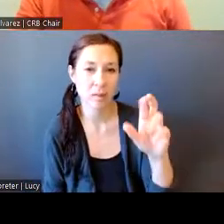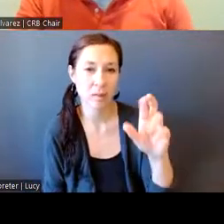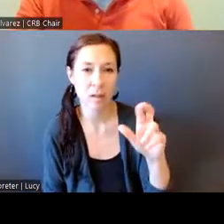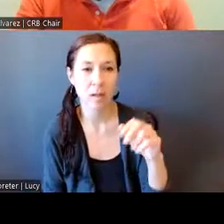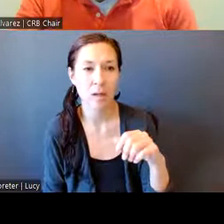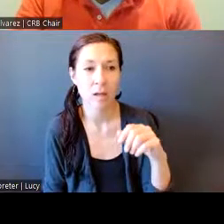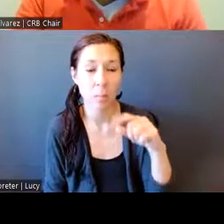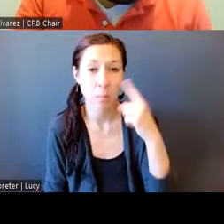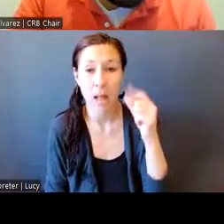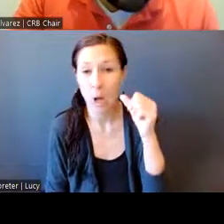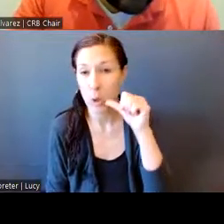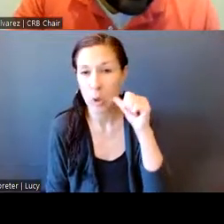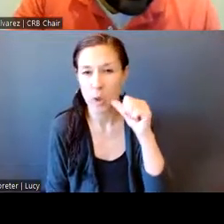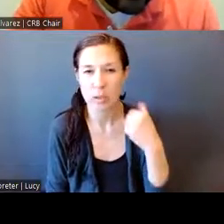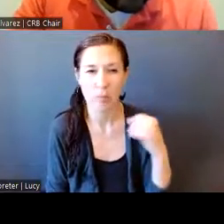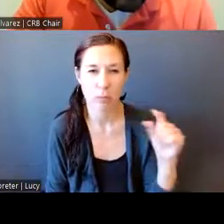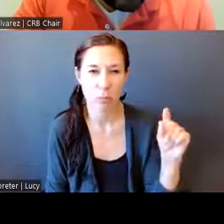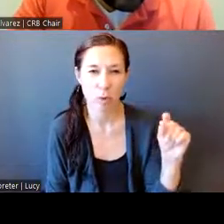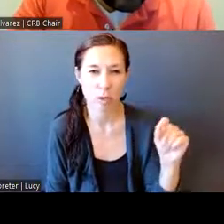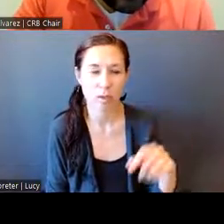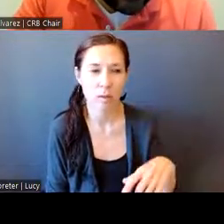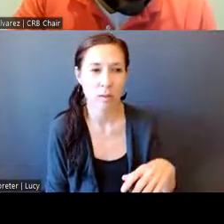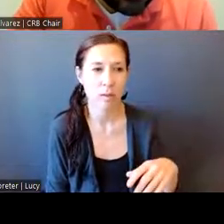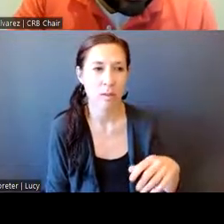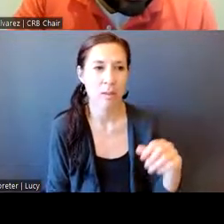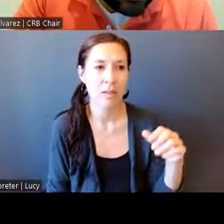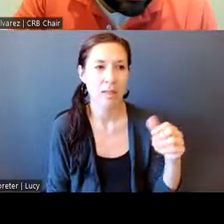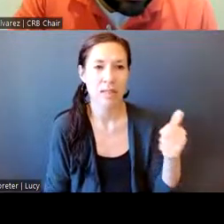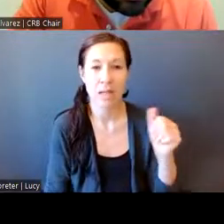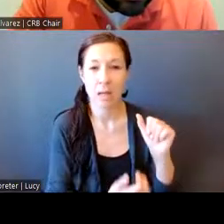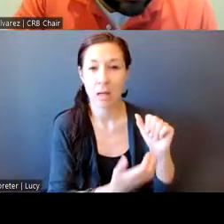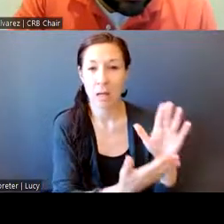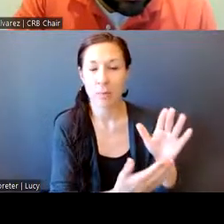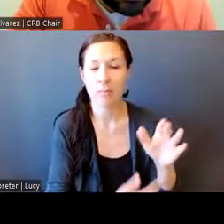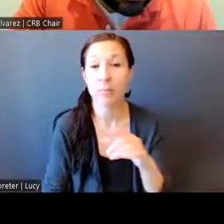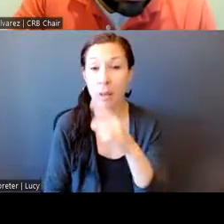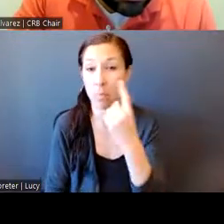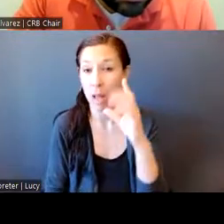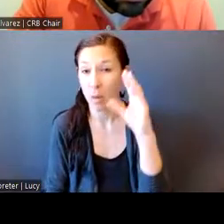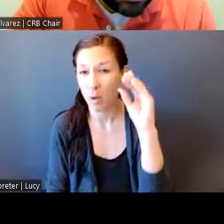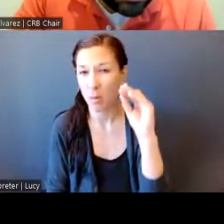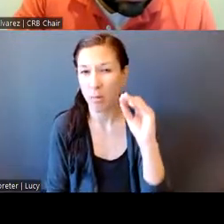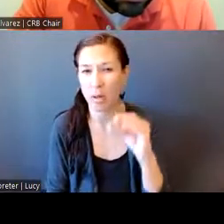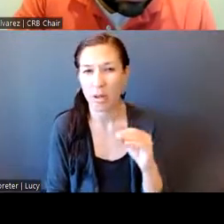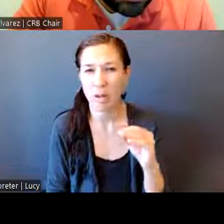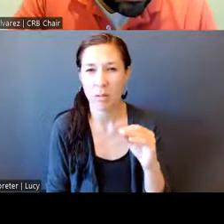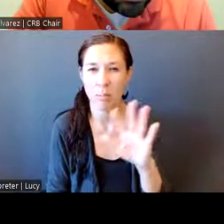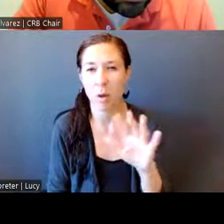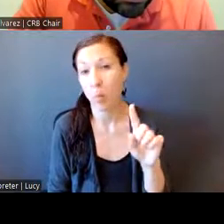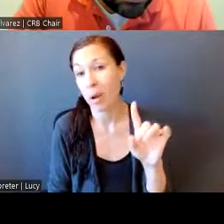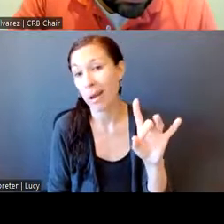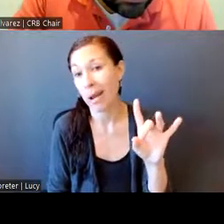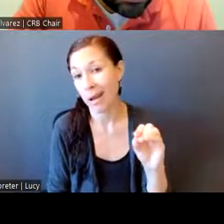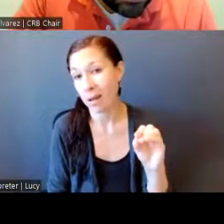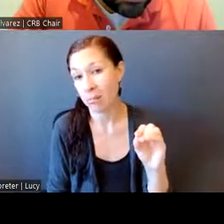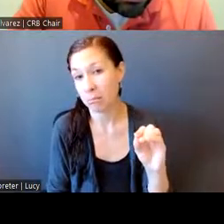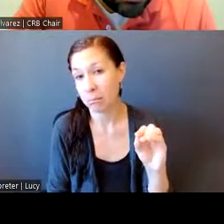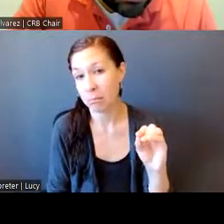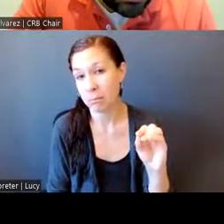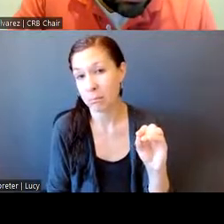stopped, around 10 were encountered, black boys, a little over 180 were stopped,